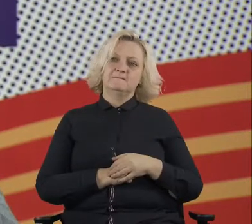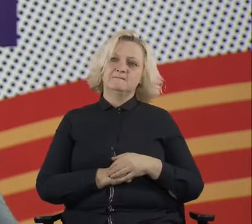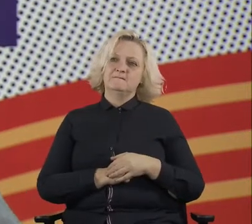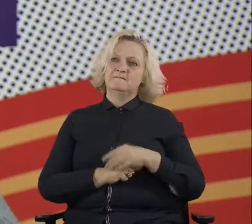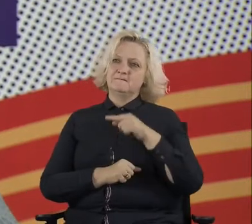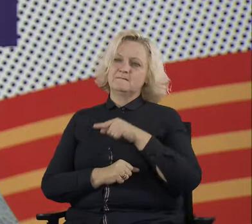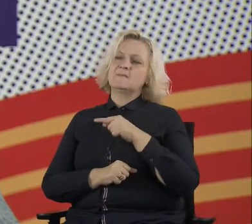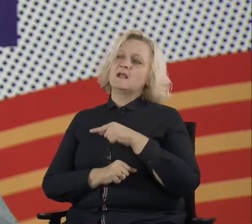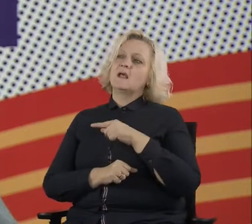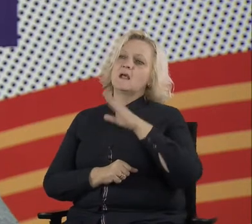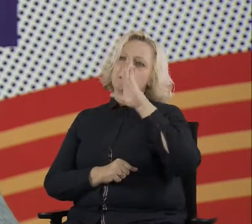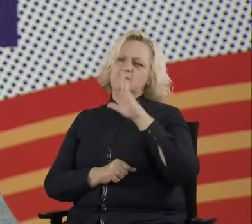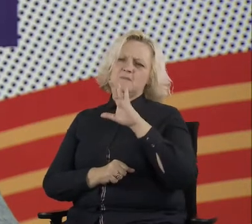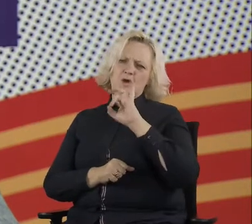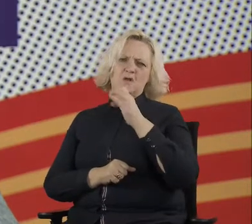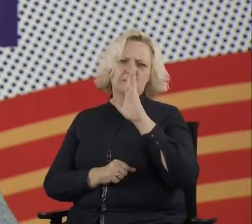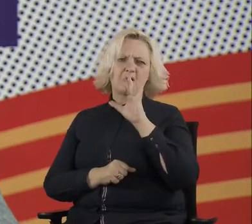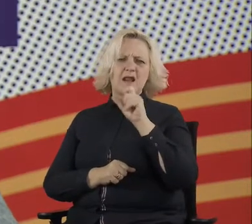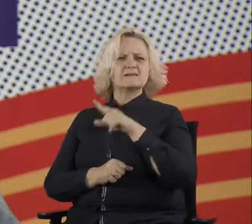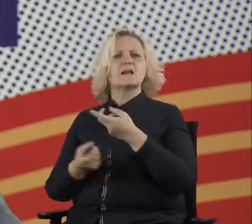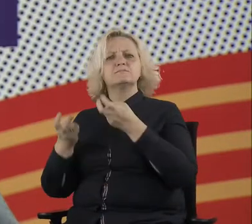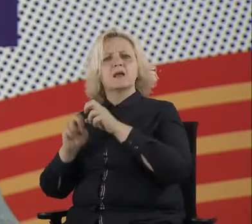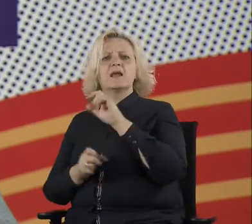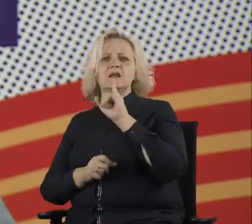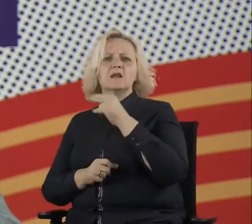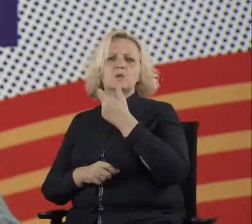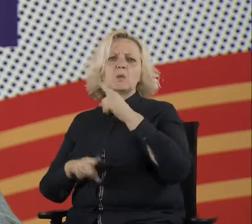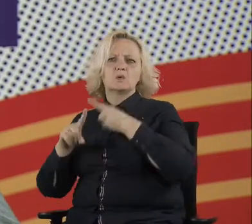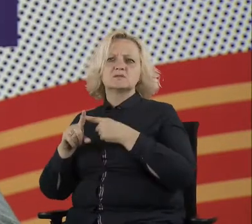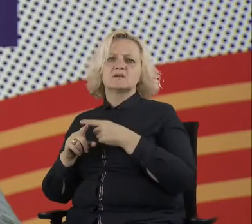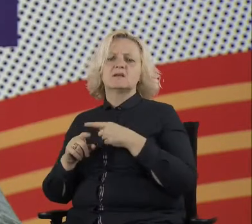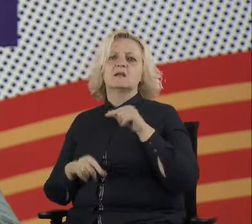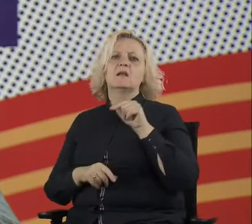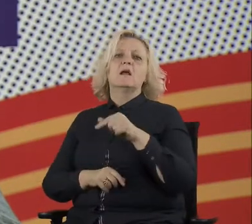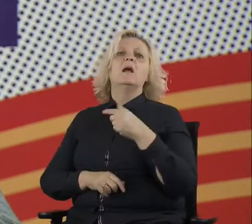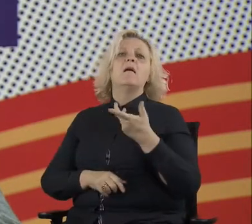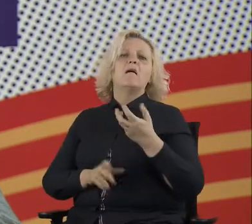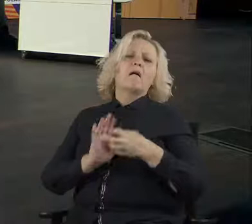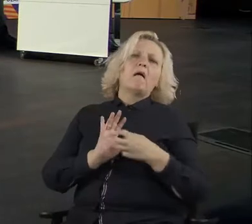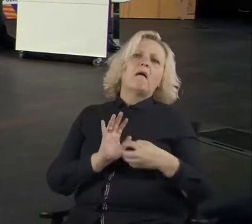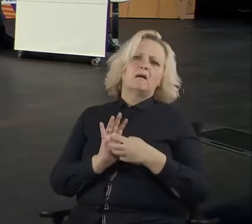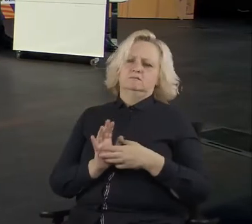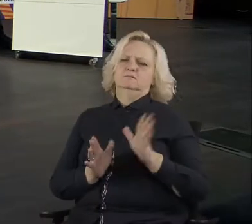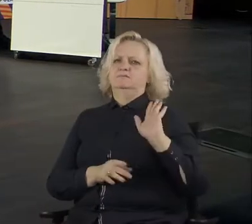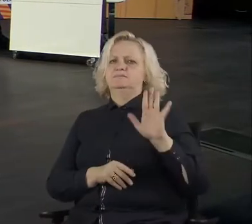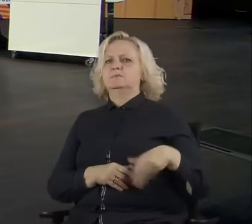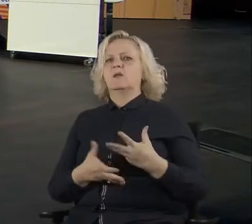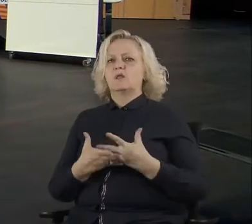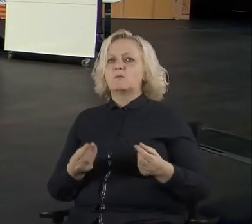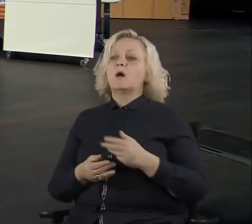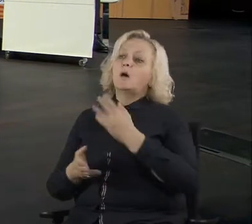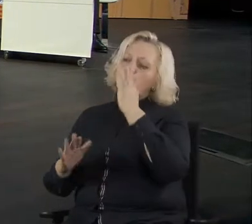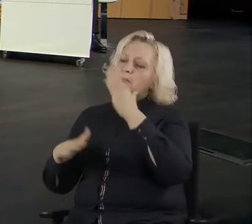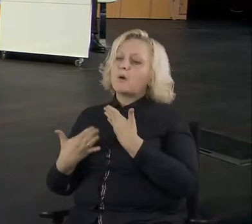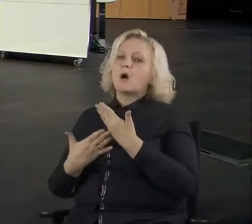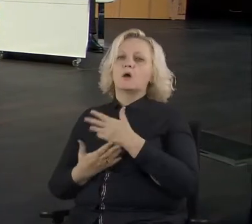talk is cheap. Show me the code. Like any CEO can sell like big numbers, nice buzzwords and so on. But in the end,